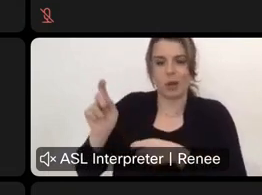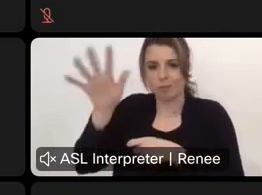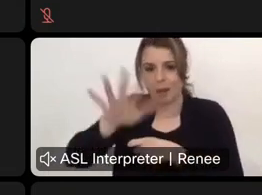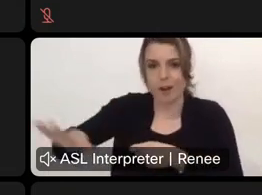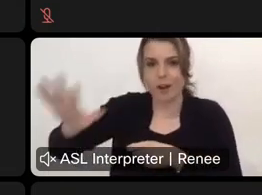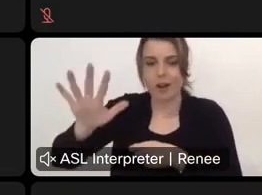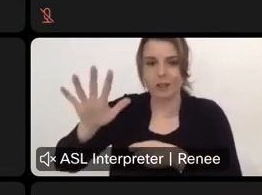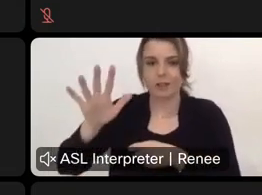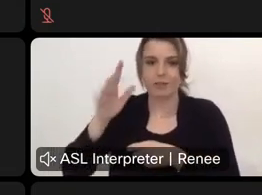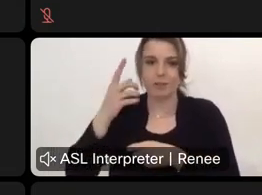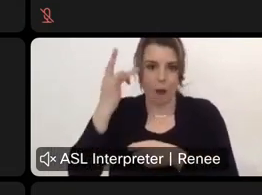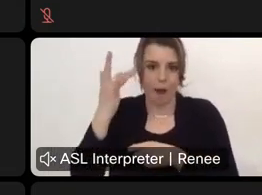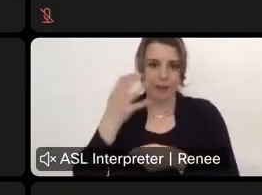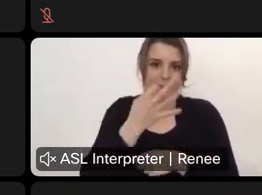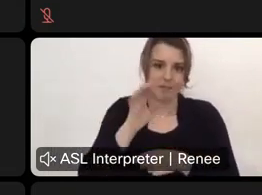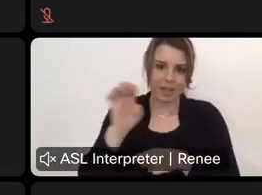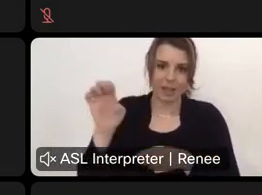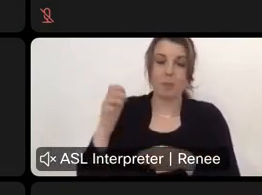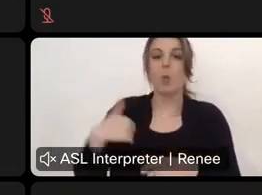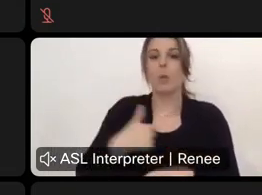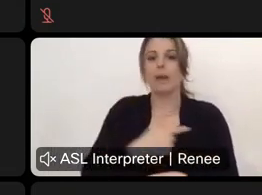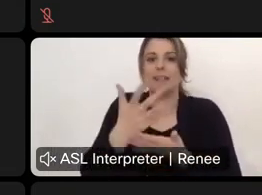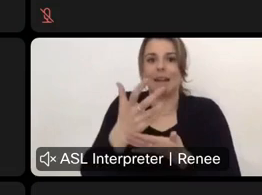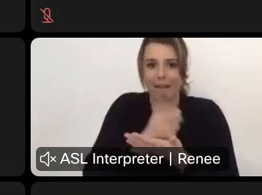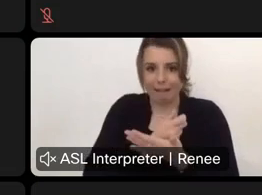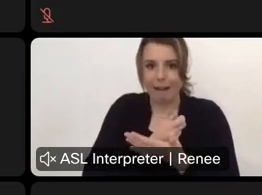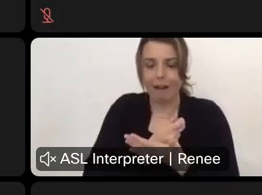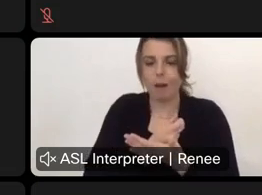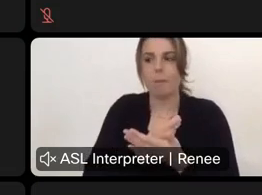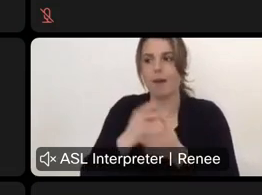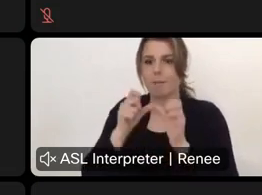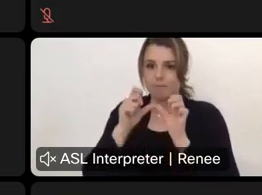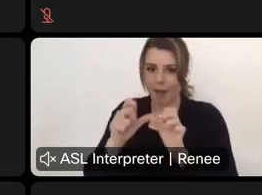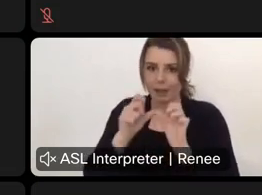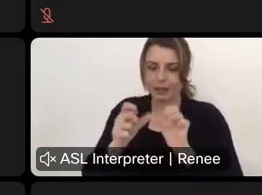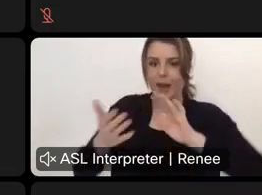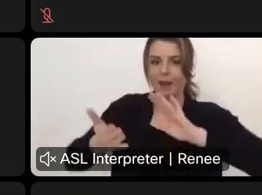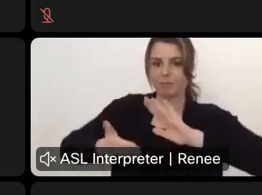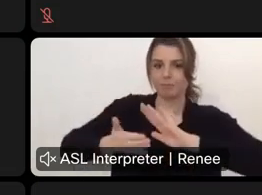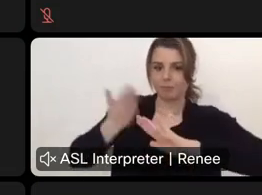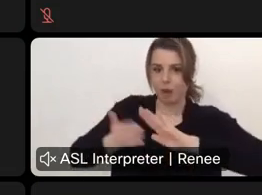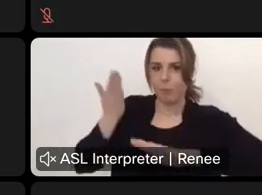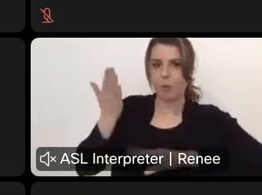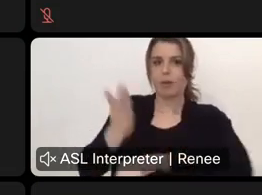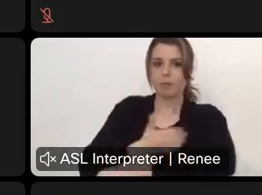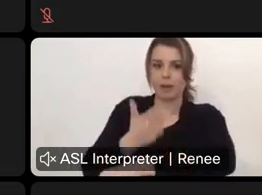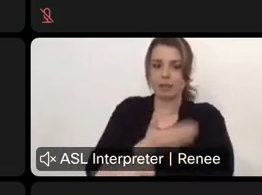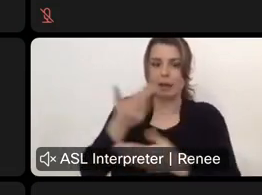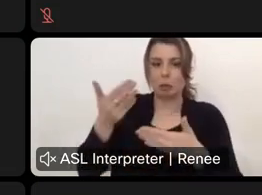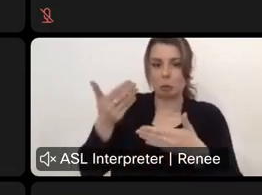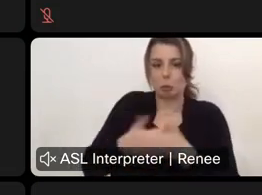of, uh, of our costs in, in making sure that we can maintain, operate and build new dump stations across the system.